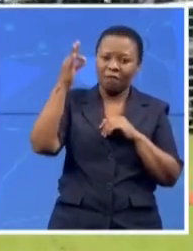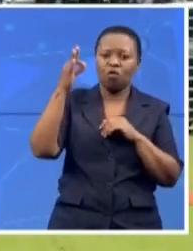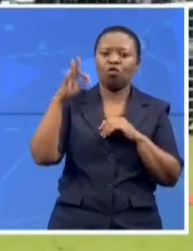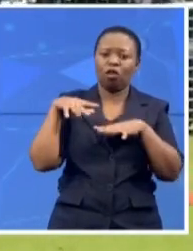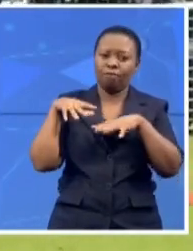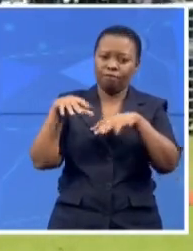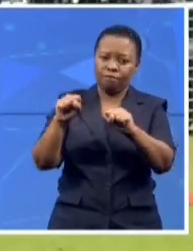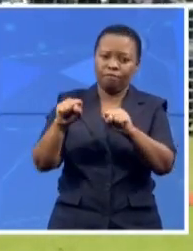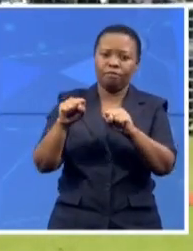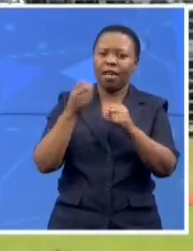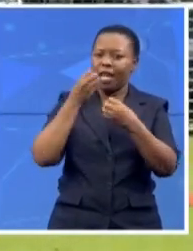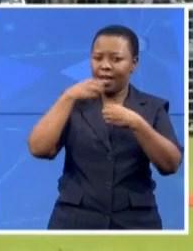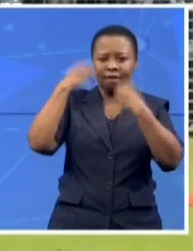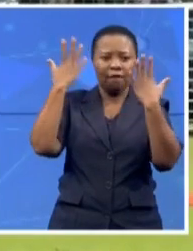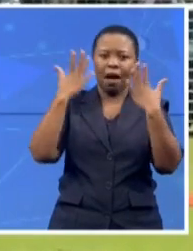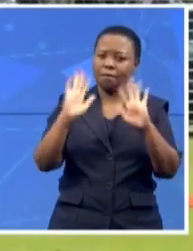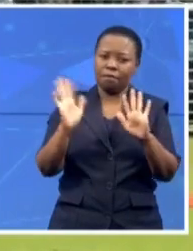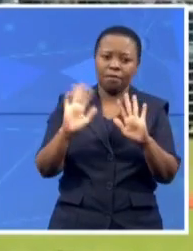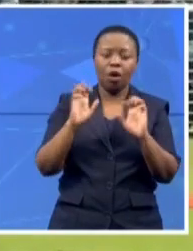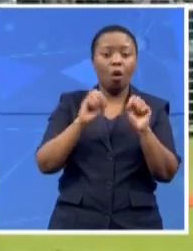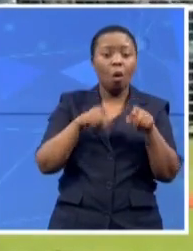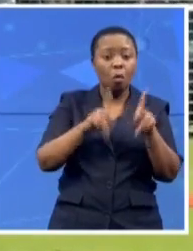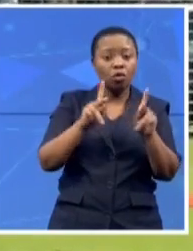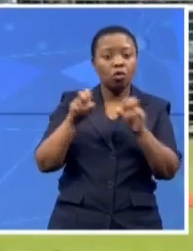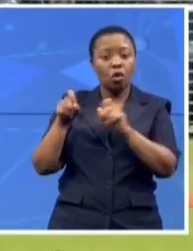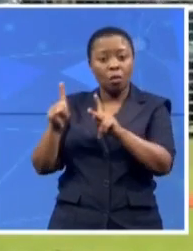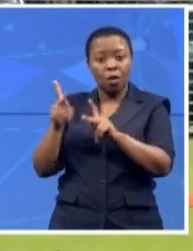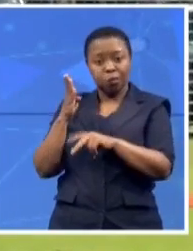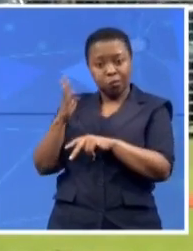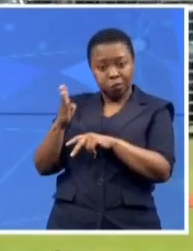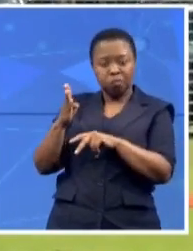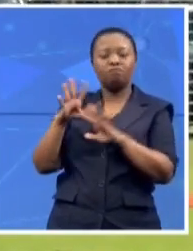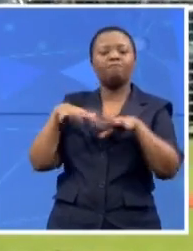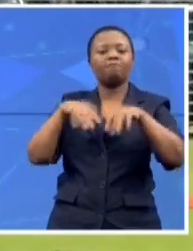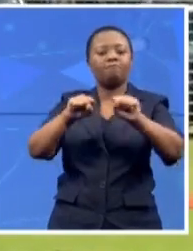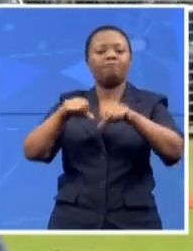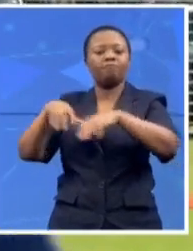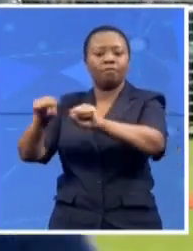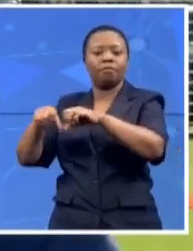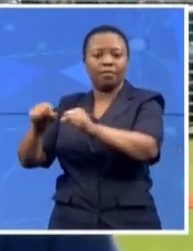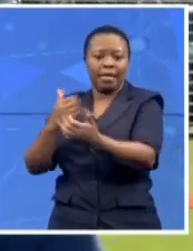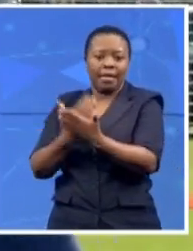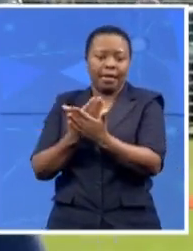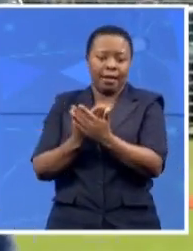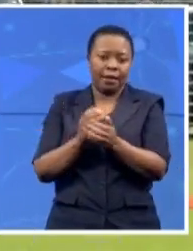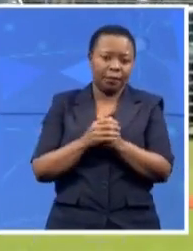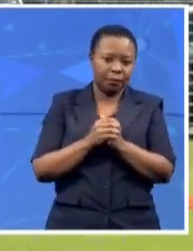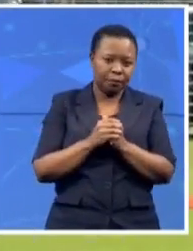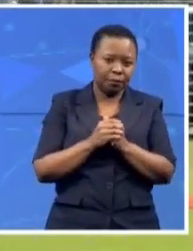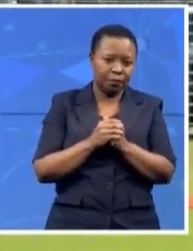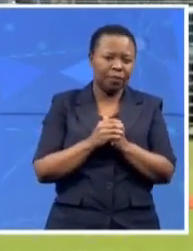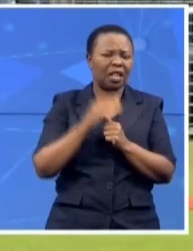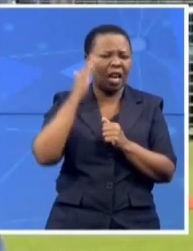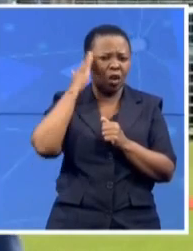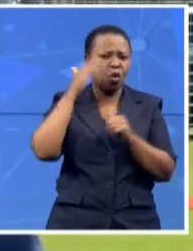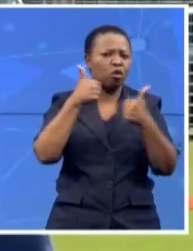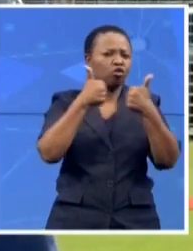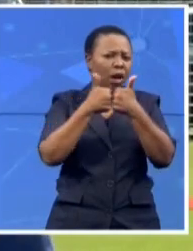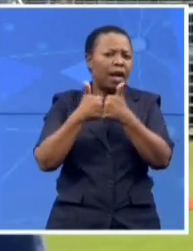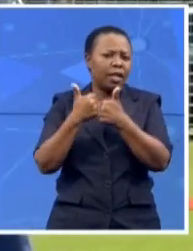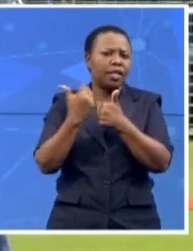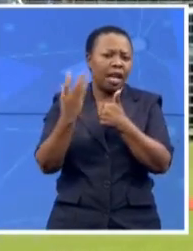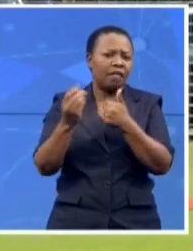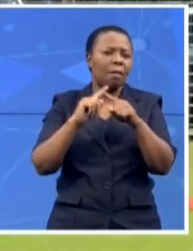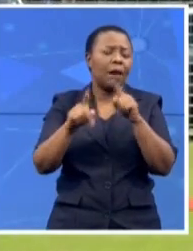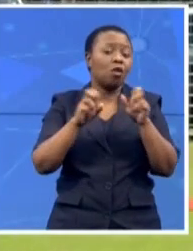that comes in their way. said that there are, as much as there are challenges, but there are still opportunities. Also said that it's quite